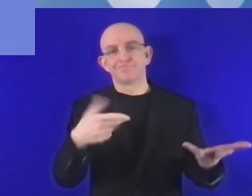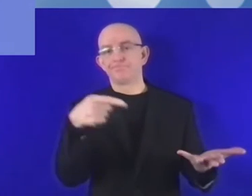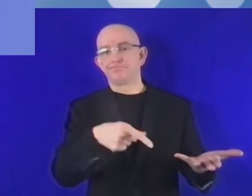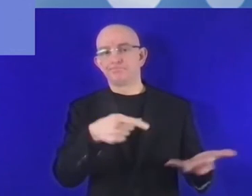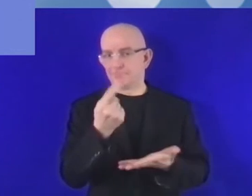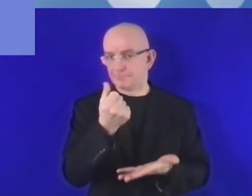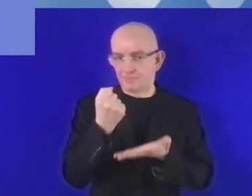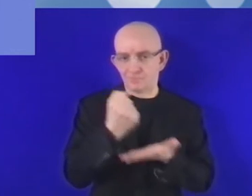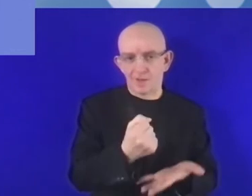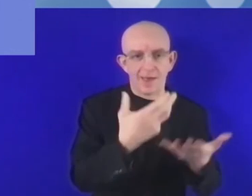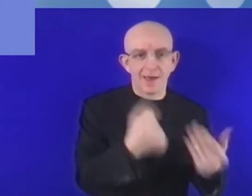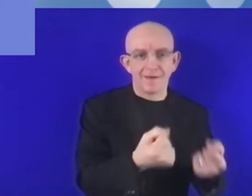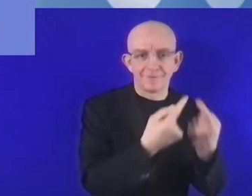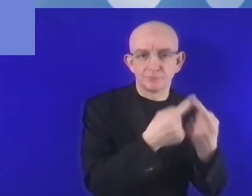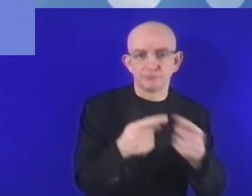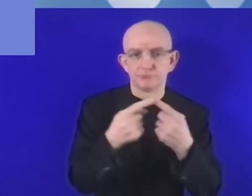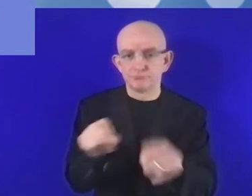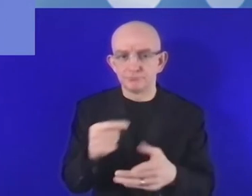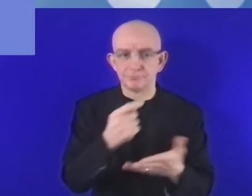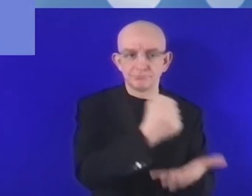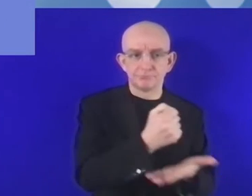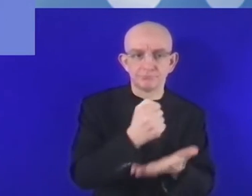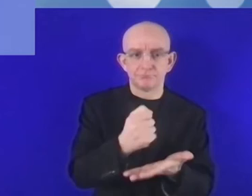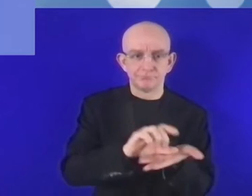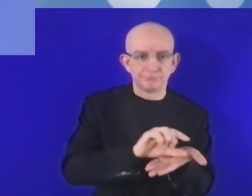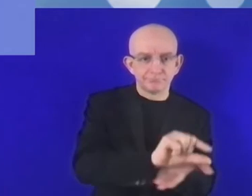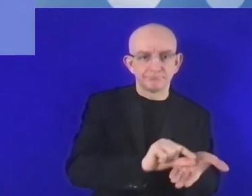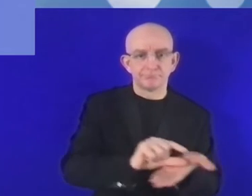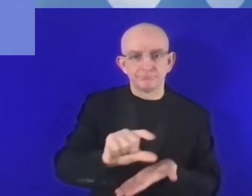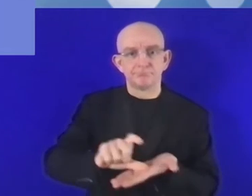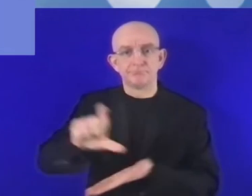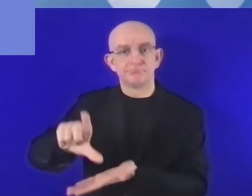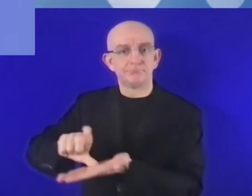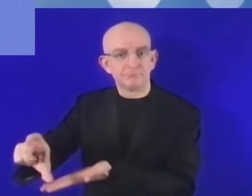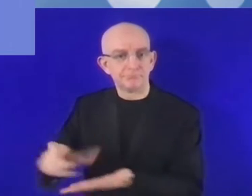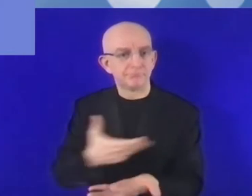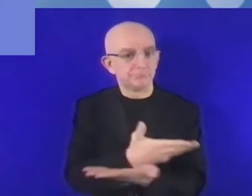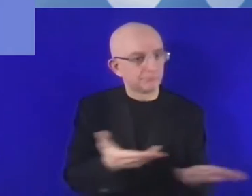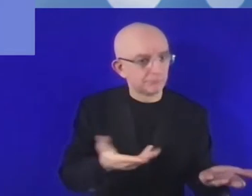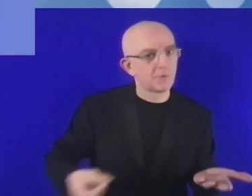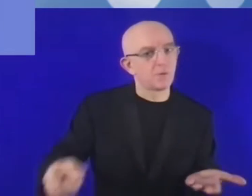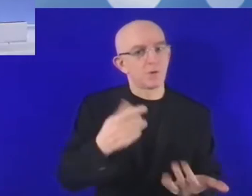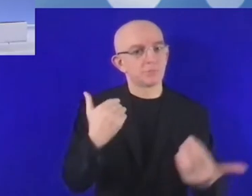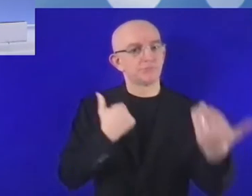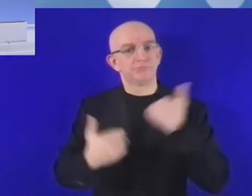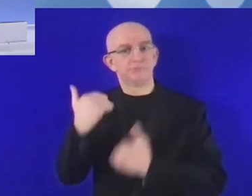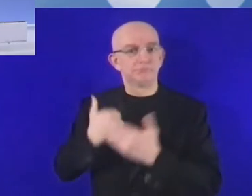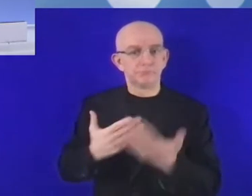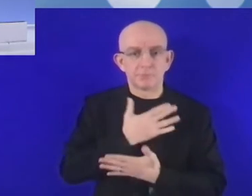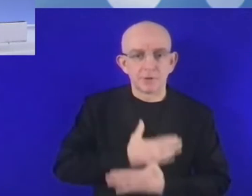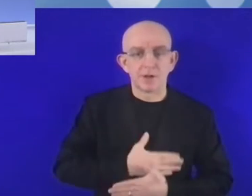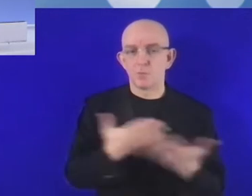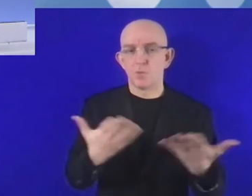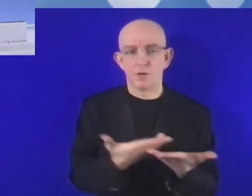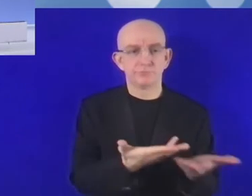the growing demand for their products and services or to invest more in research and development, especially important